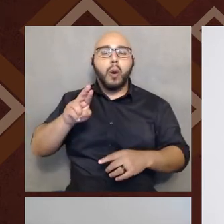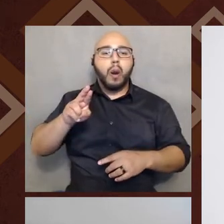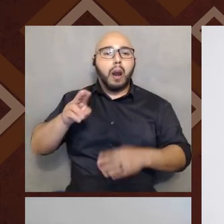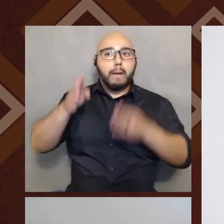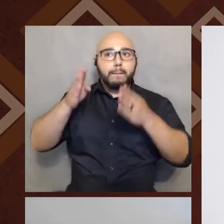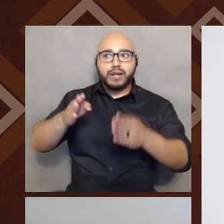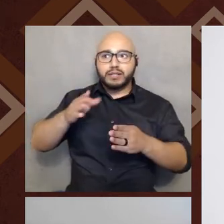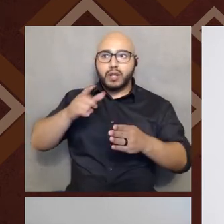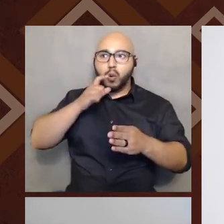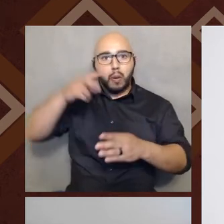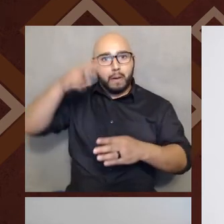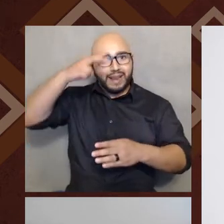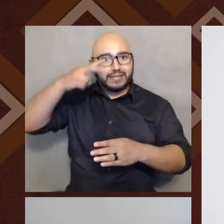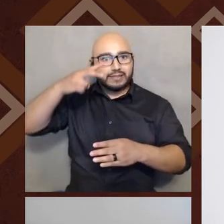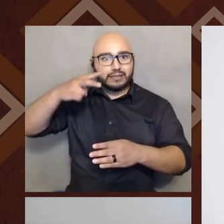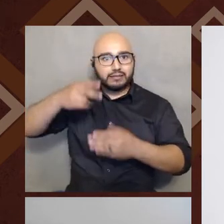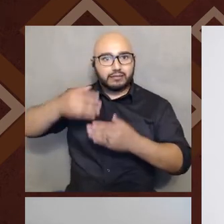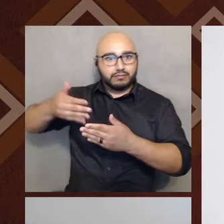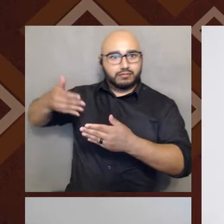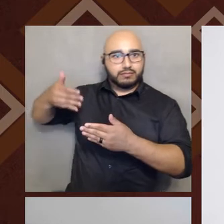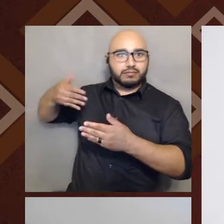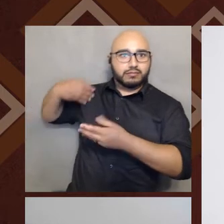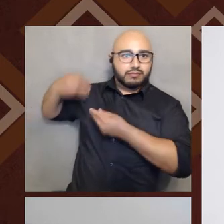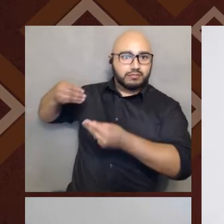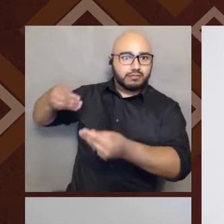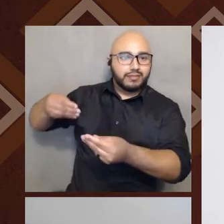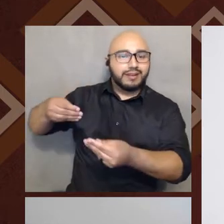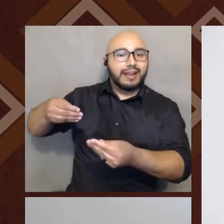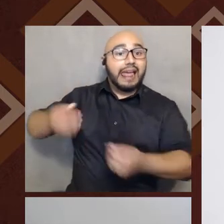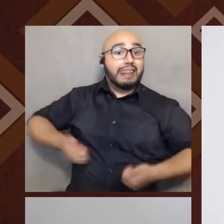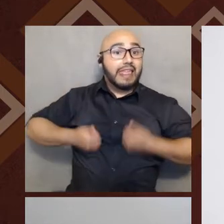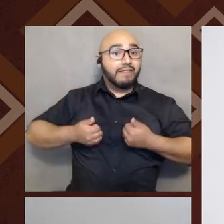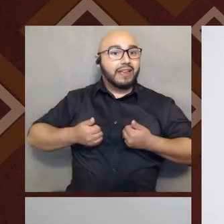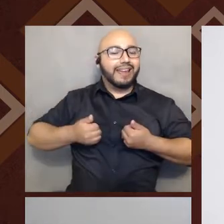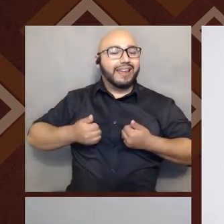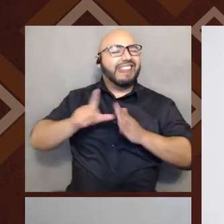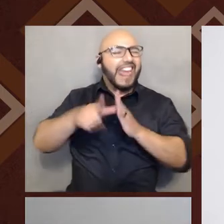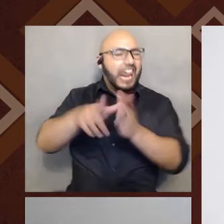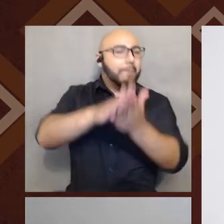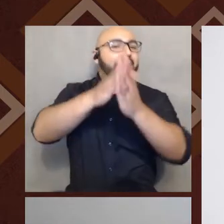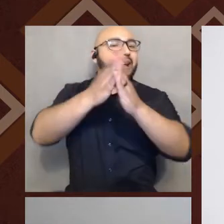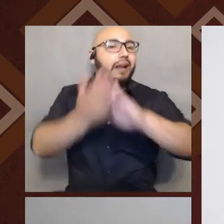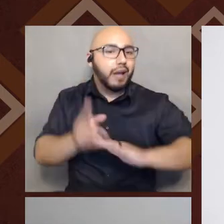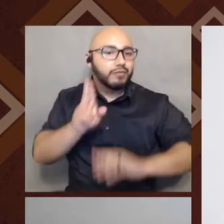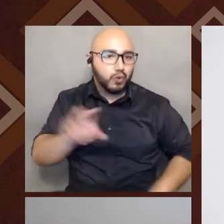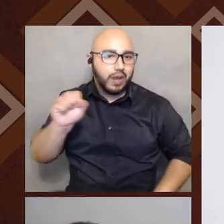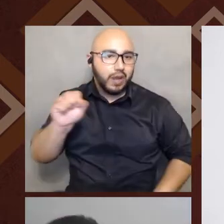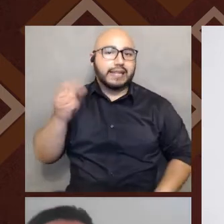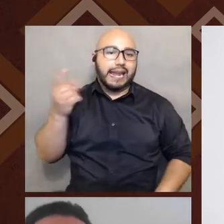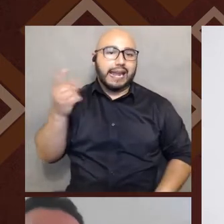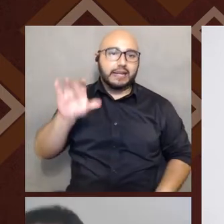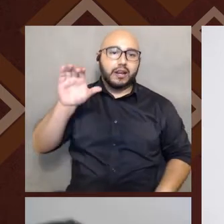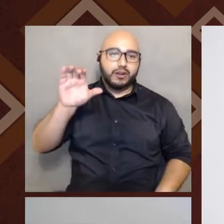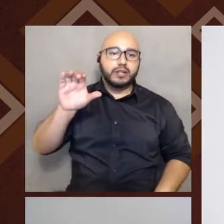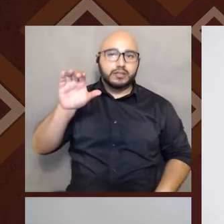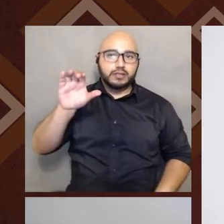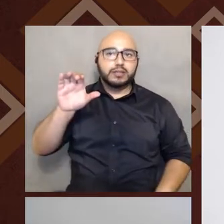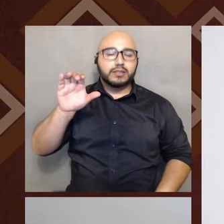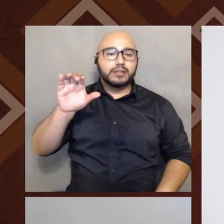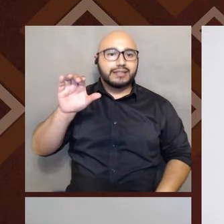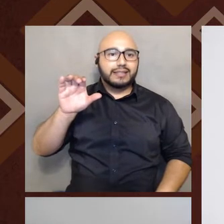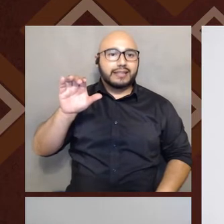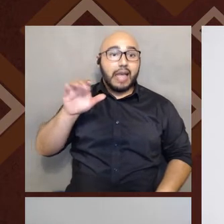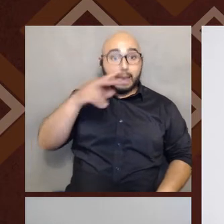living. In what becomes the United States, right. What in the, in, in, the 1800s transitioned